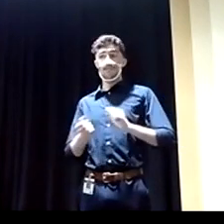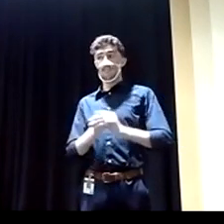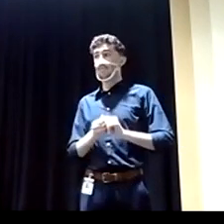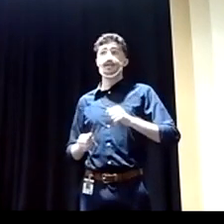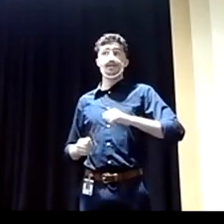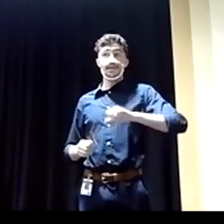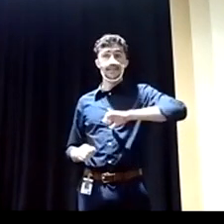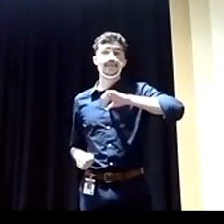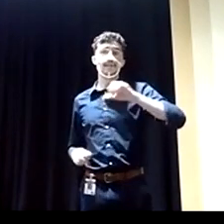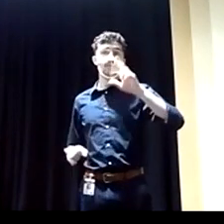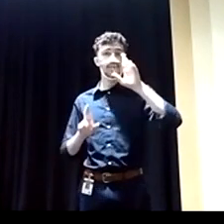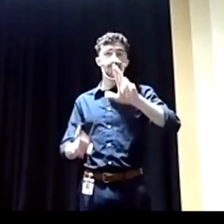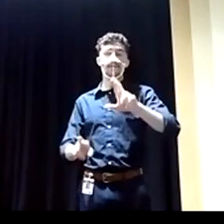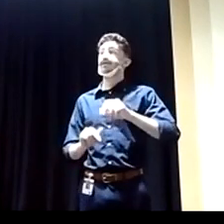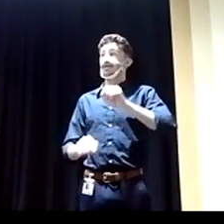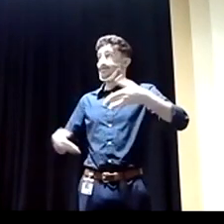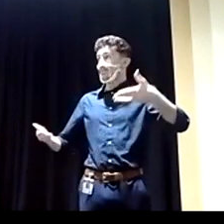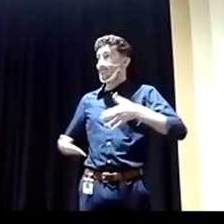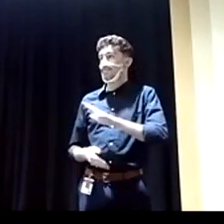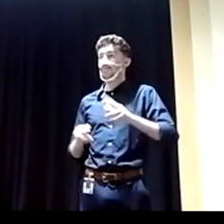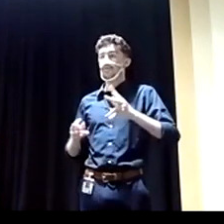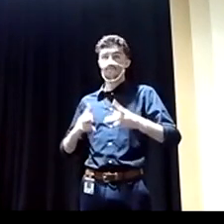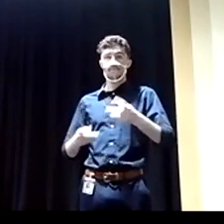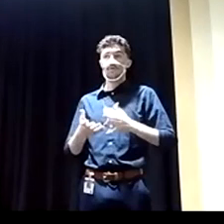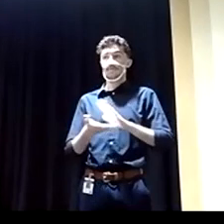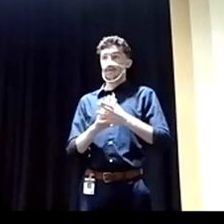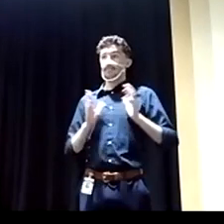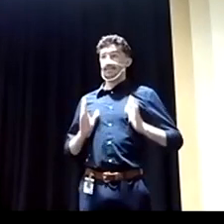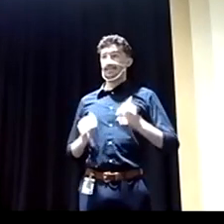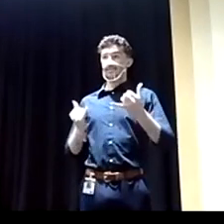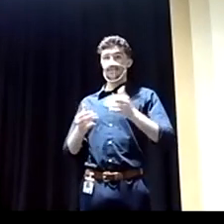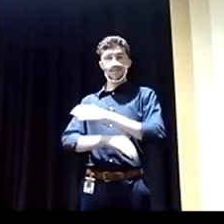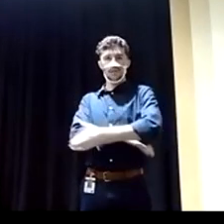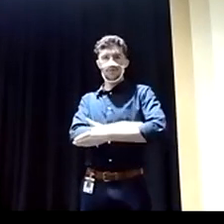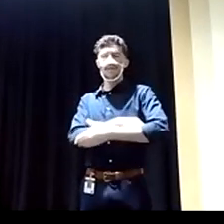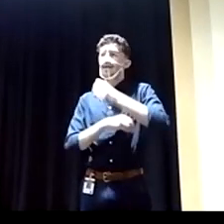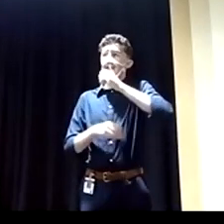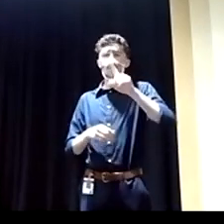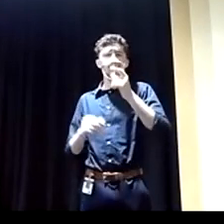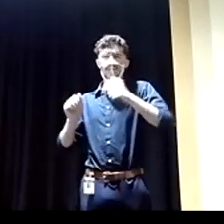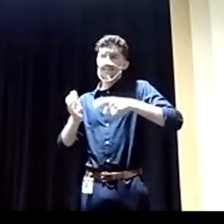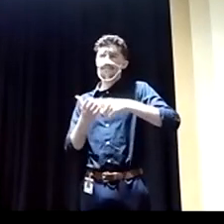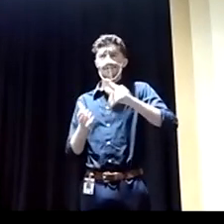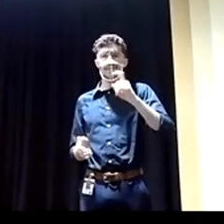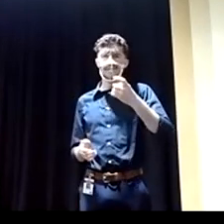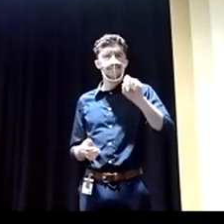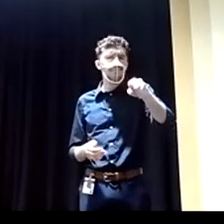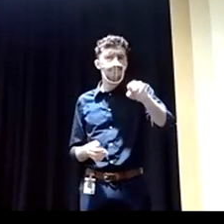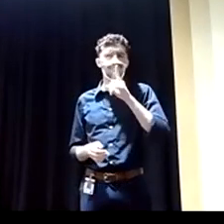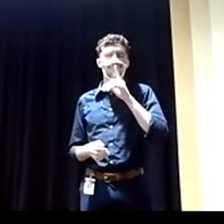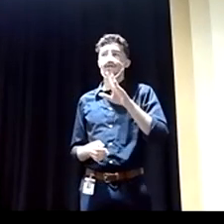and welcome them to be a part of this country, not just so that they can pay taxes, but so they can be the next chapter in the American dream.